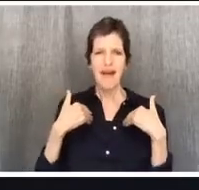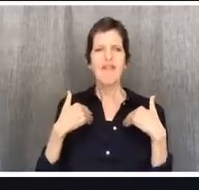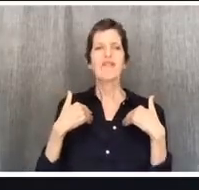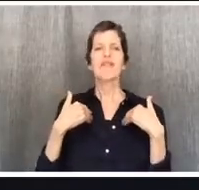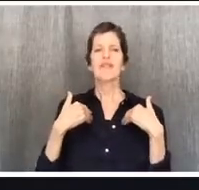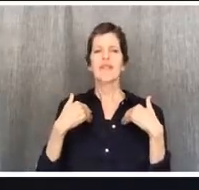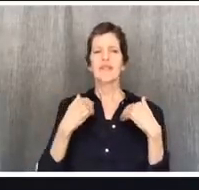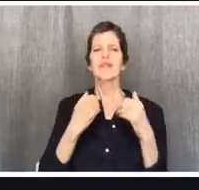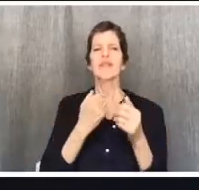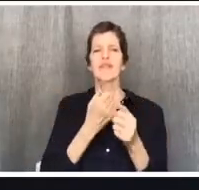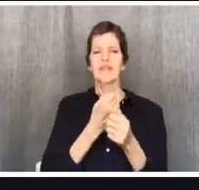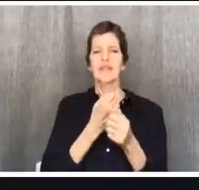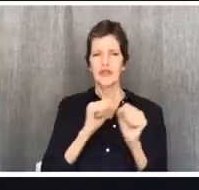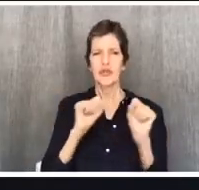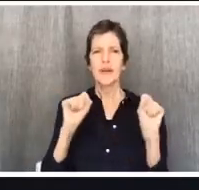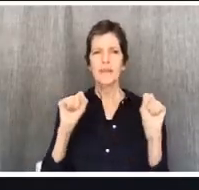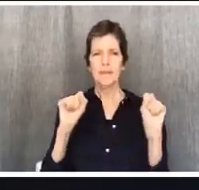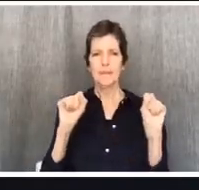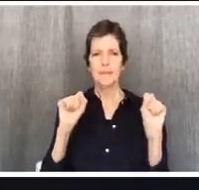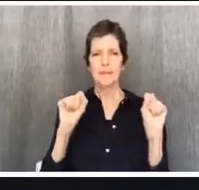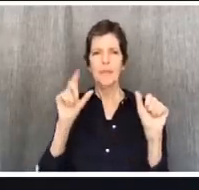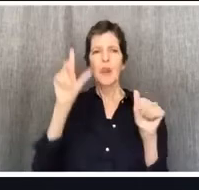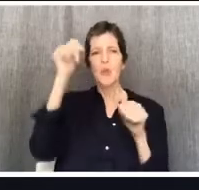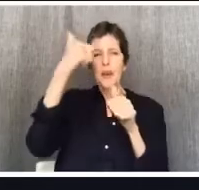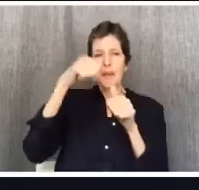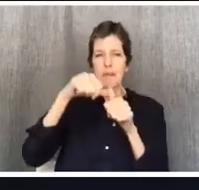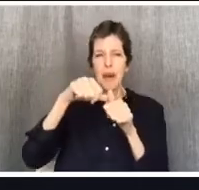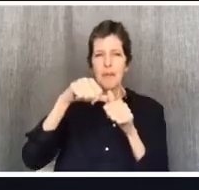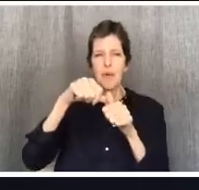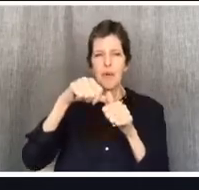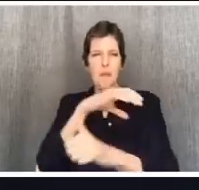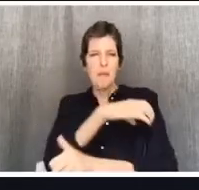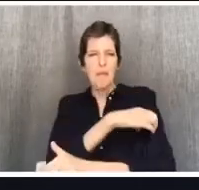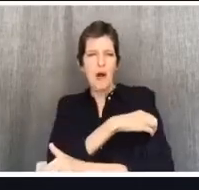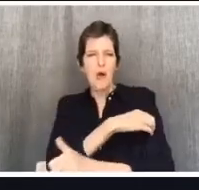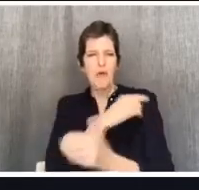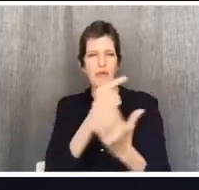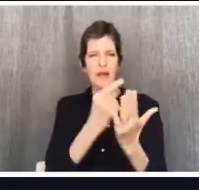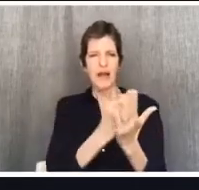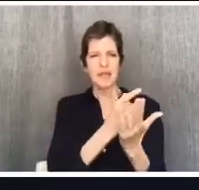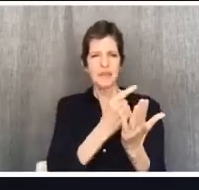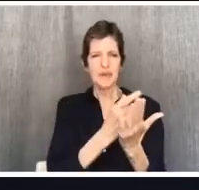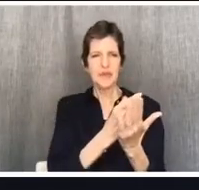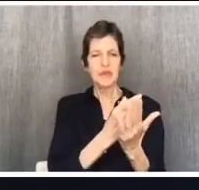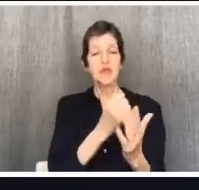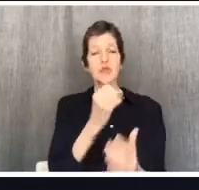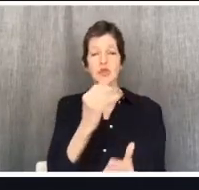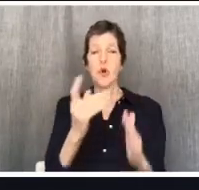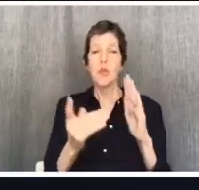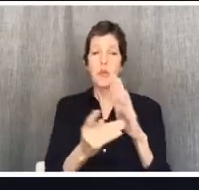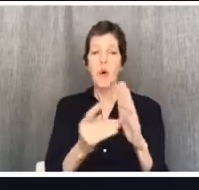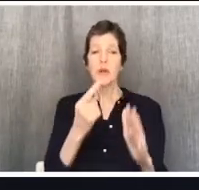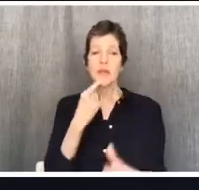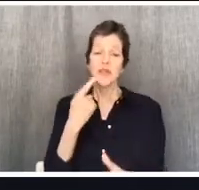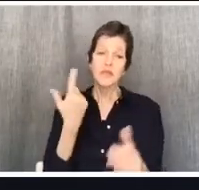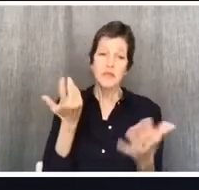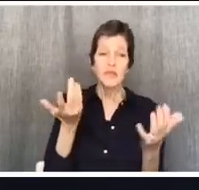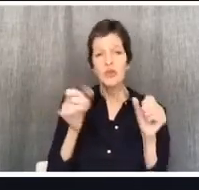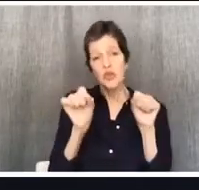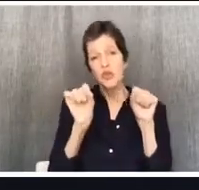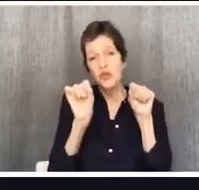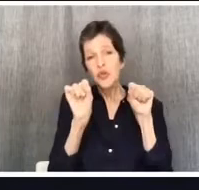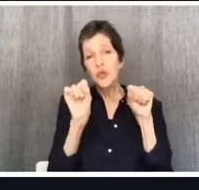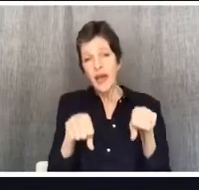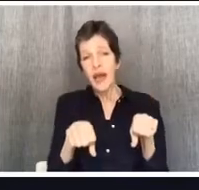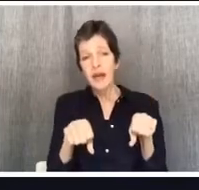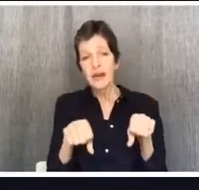that, it's easy to forget the power of the gospel. And he grounds this idea that you can eat this meat in a sort of created order. He